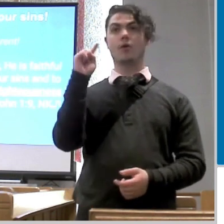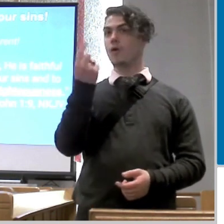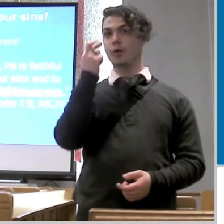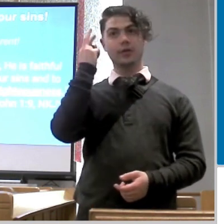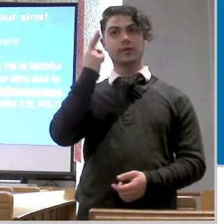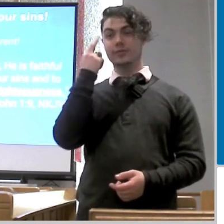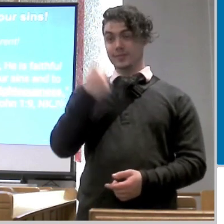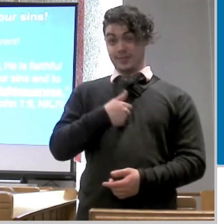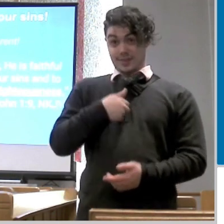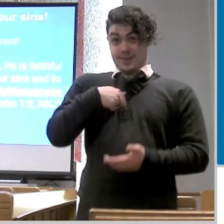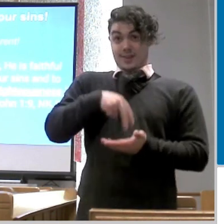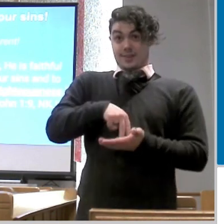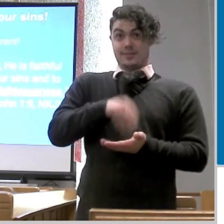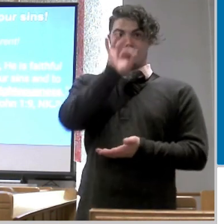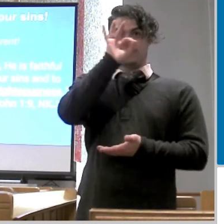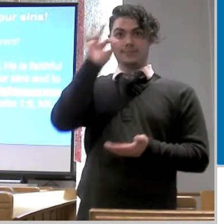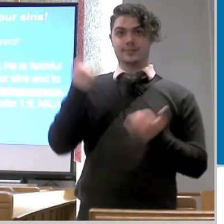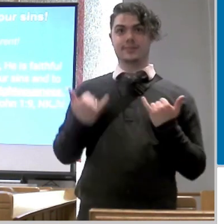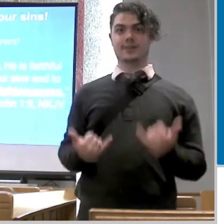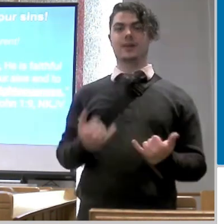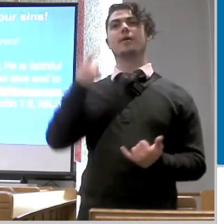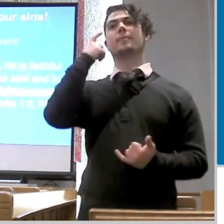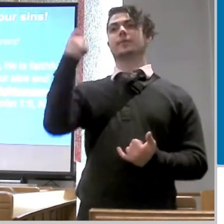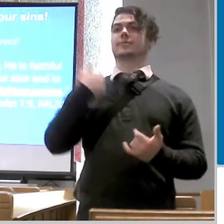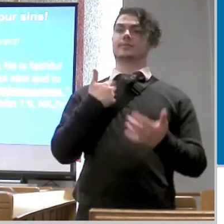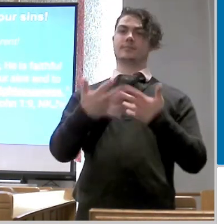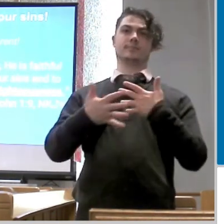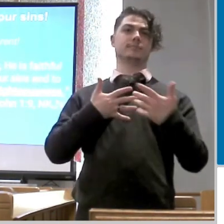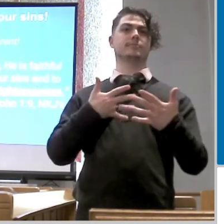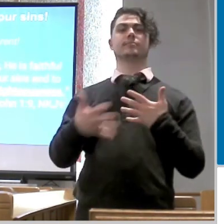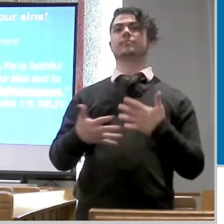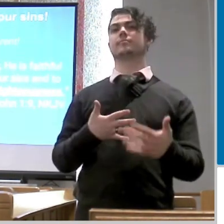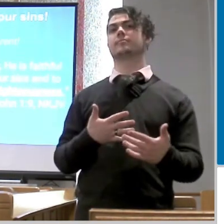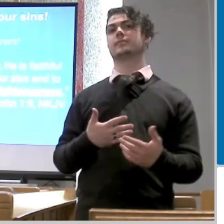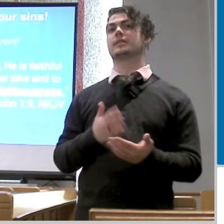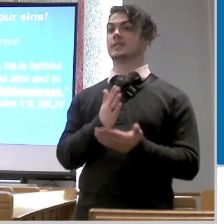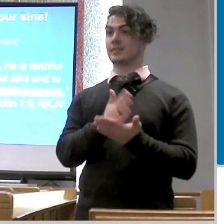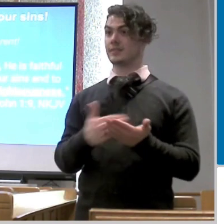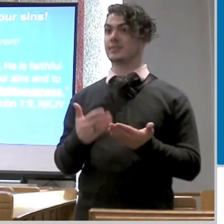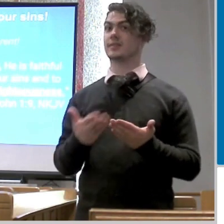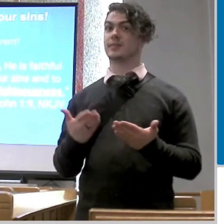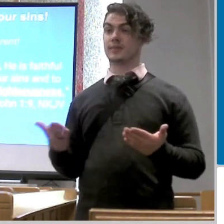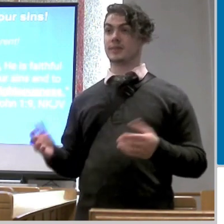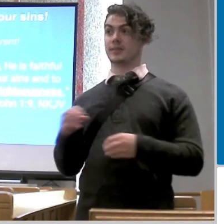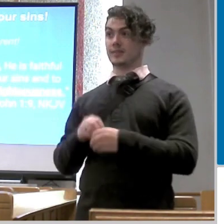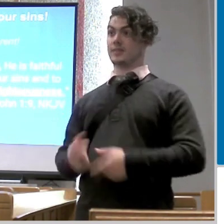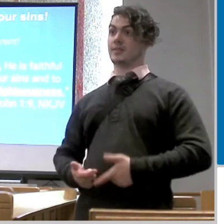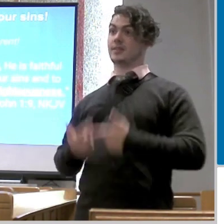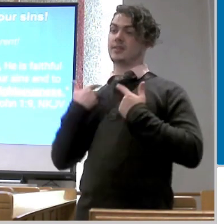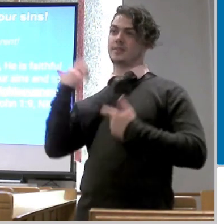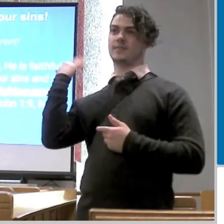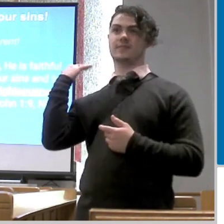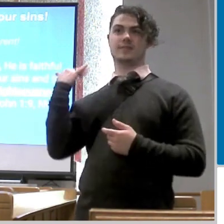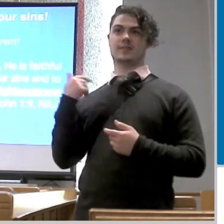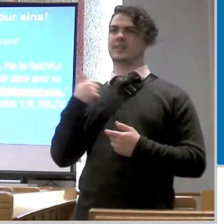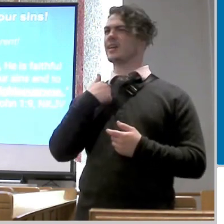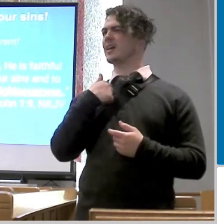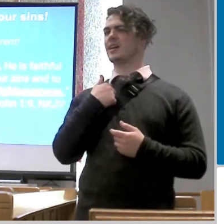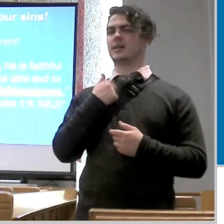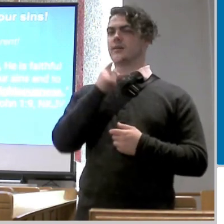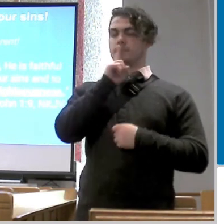transparency there were some things in my life years ago that if i just kept it to myself i would have been eating from the inside out